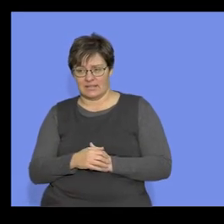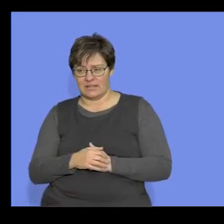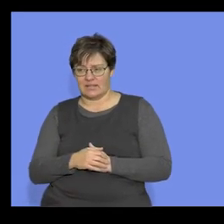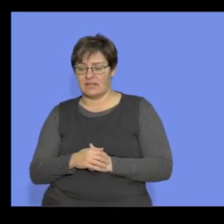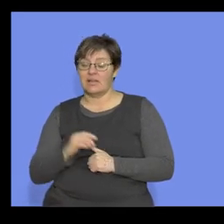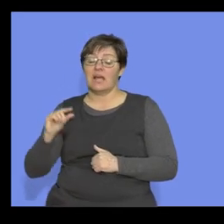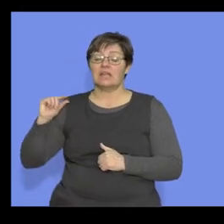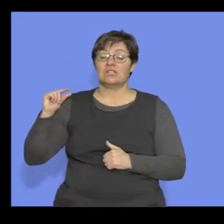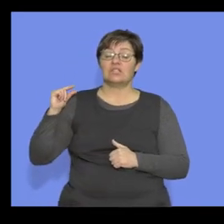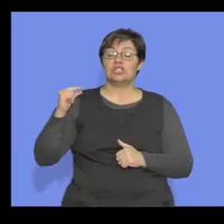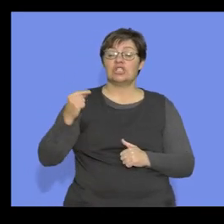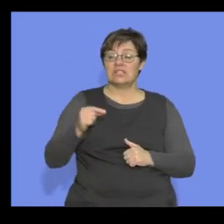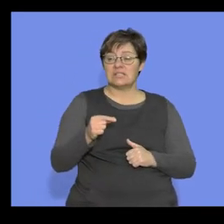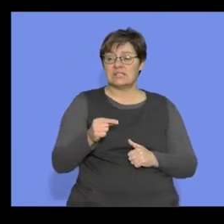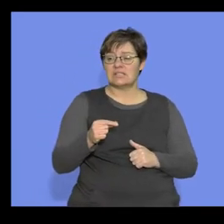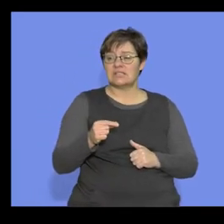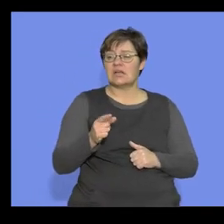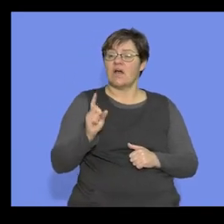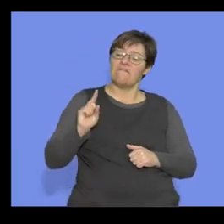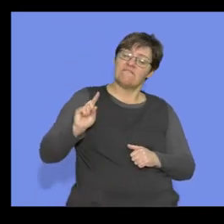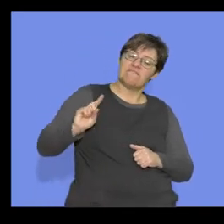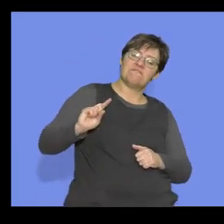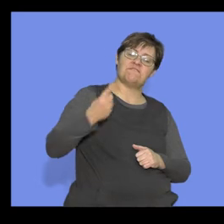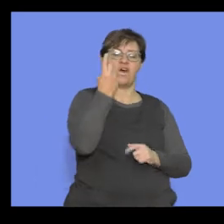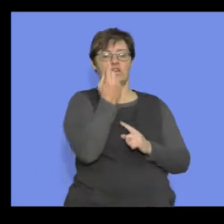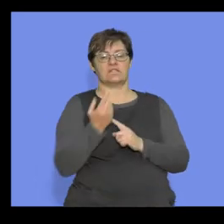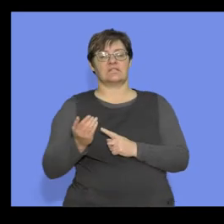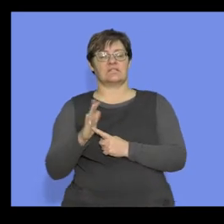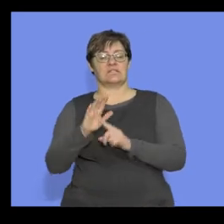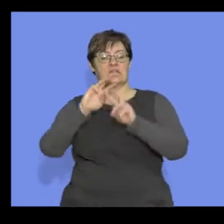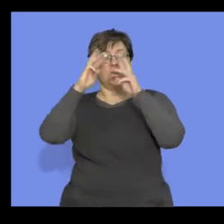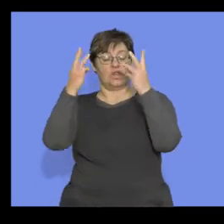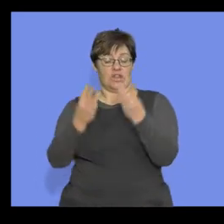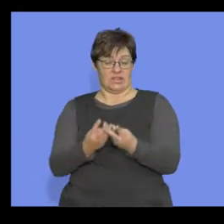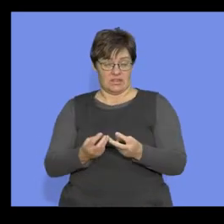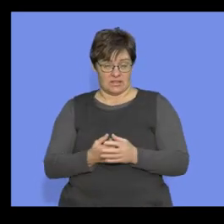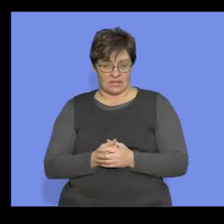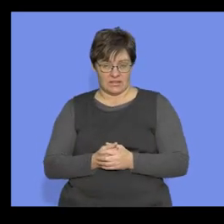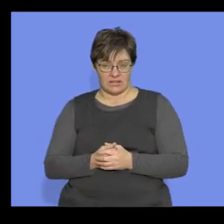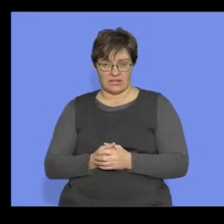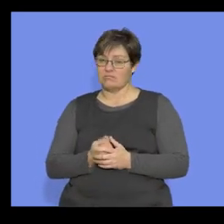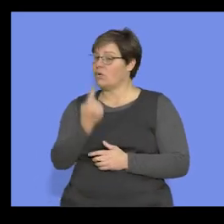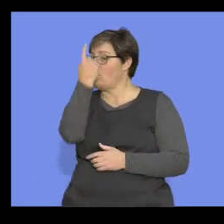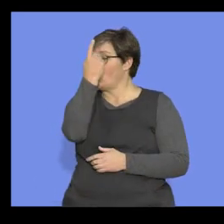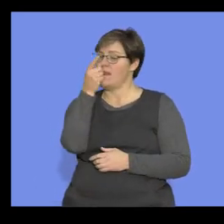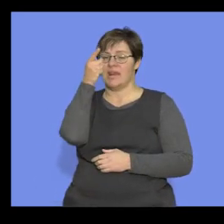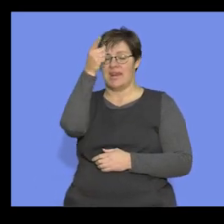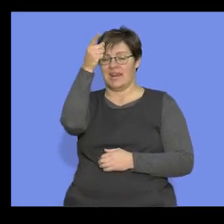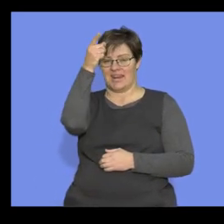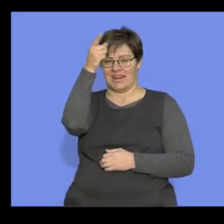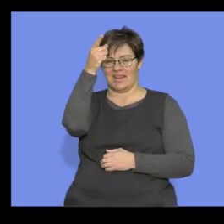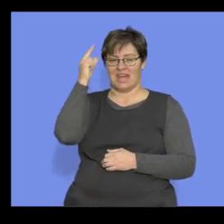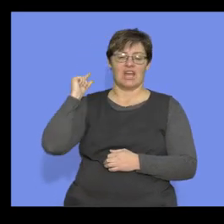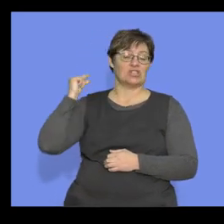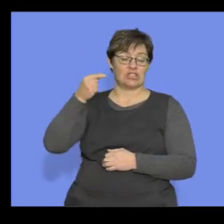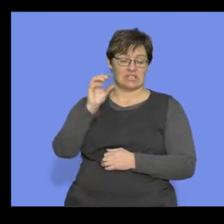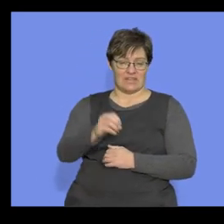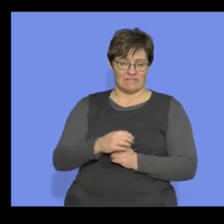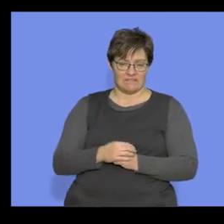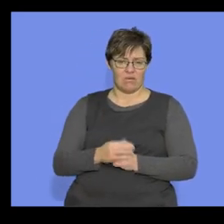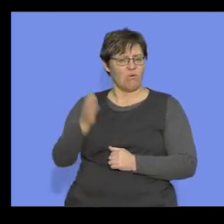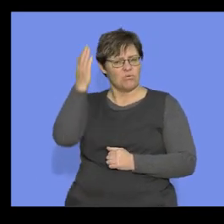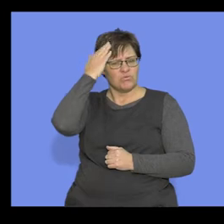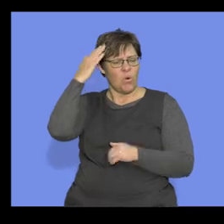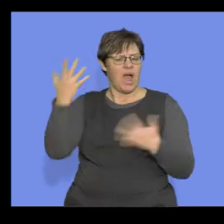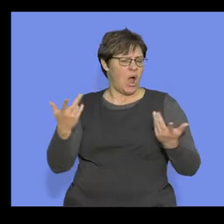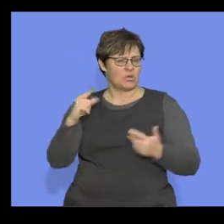number C, the genus that first appeared on Earth. All right, now it's the only one that has